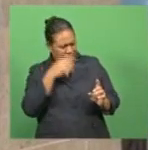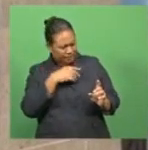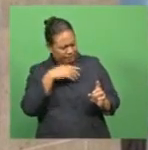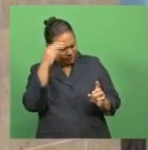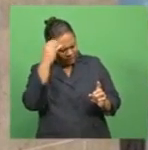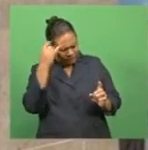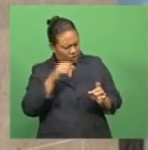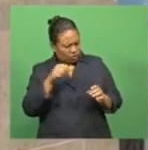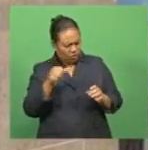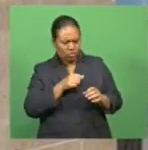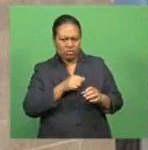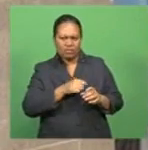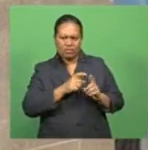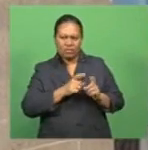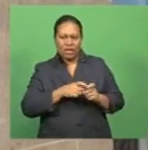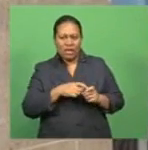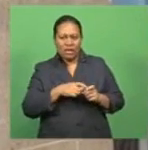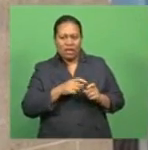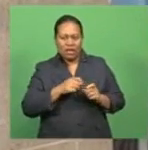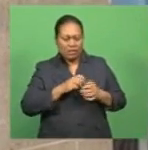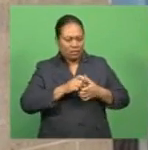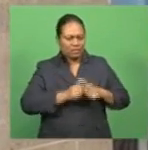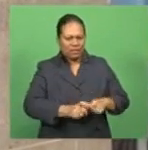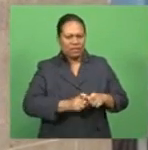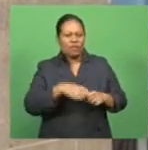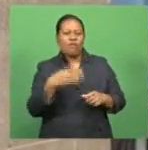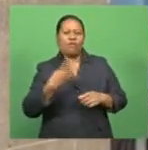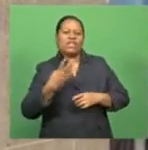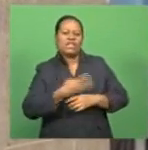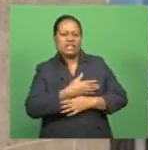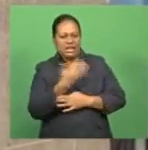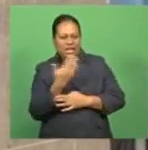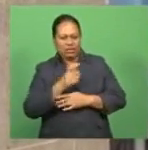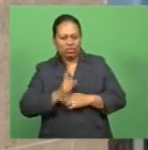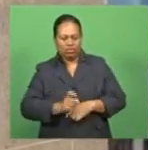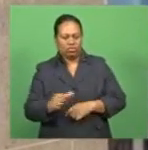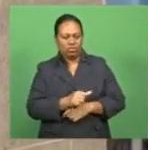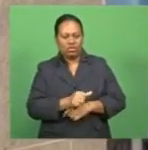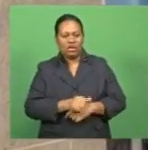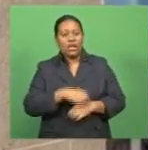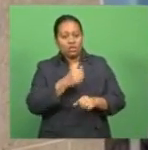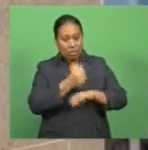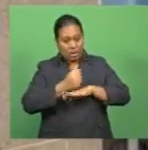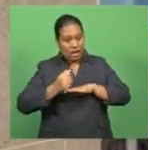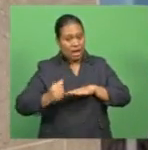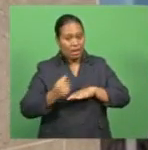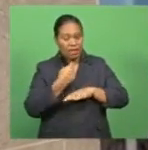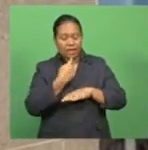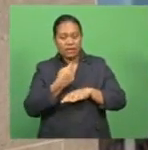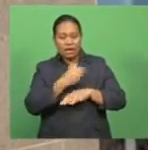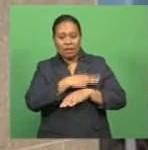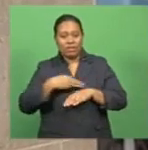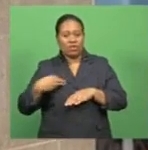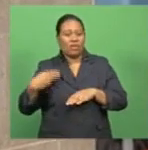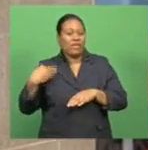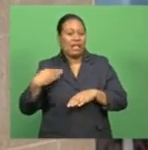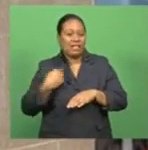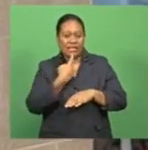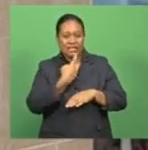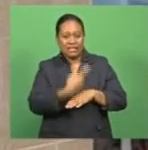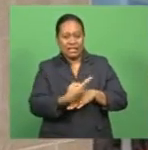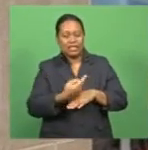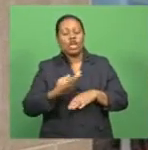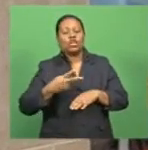it's better to have it more than 14 days. As the government has the Ministry of Health, it's